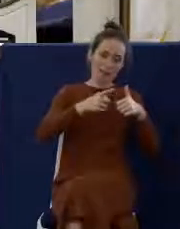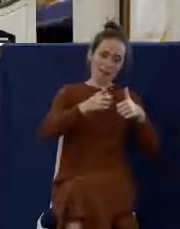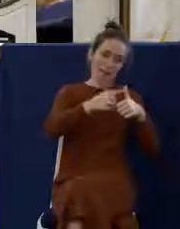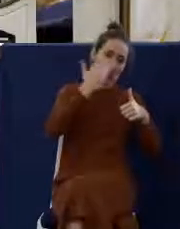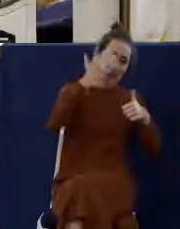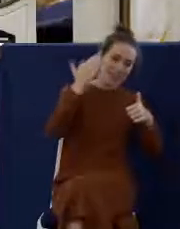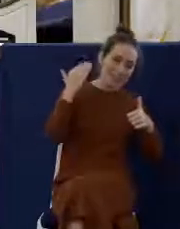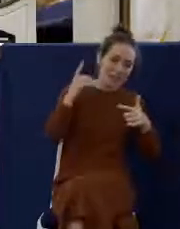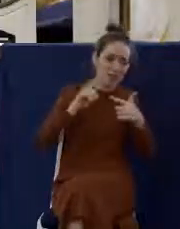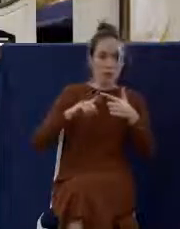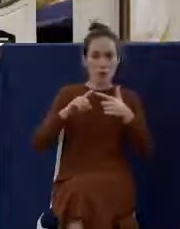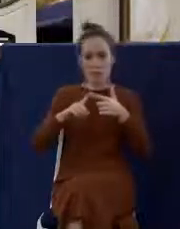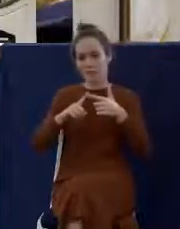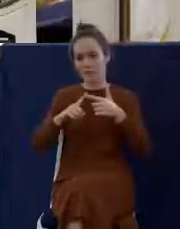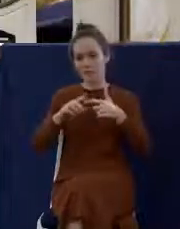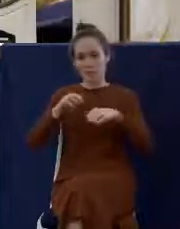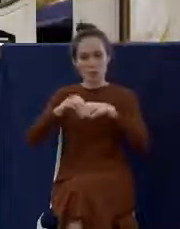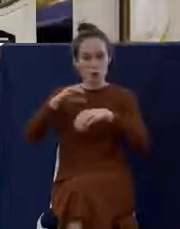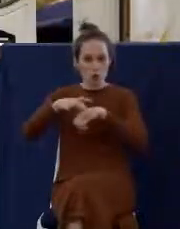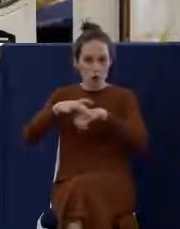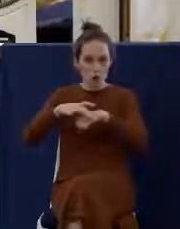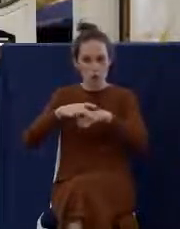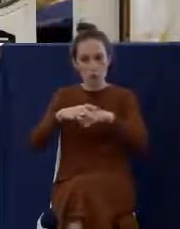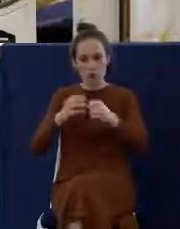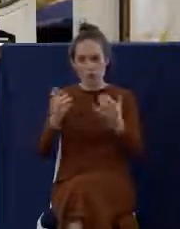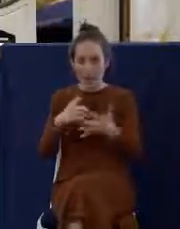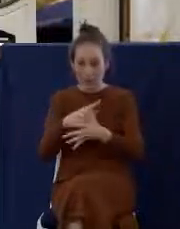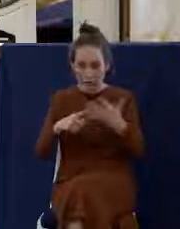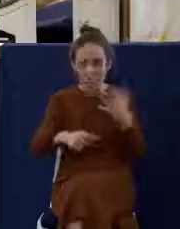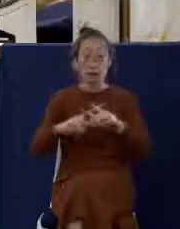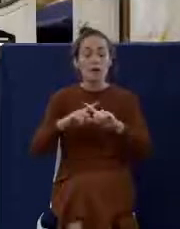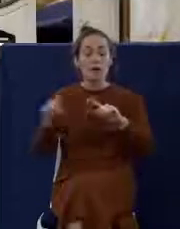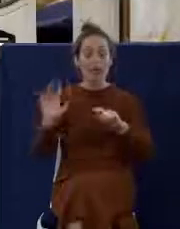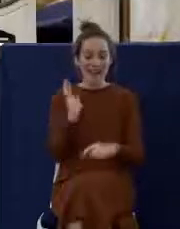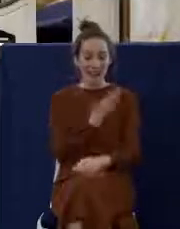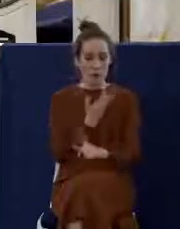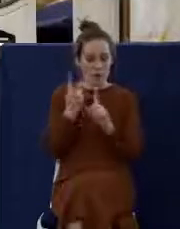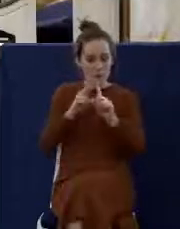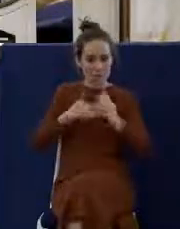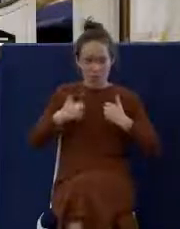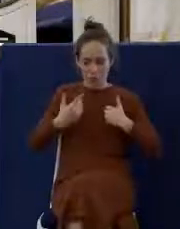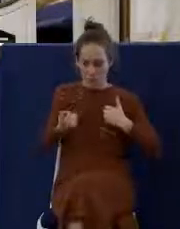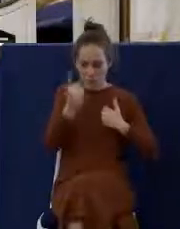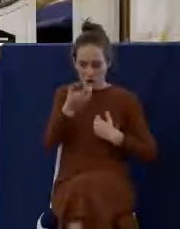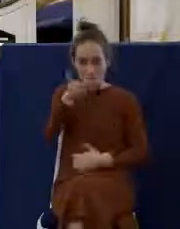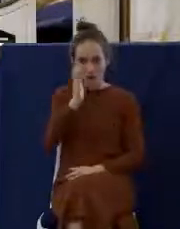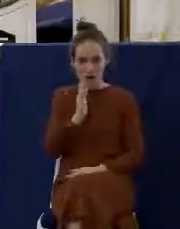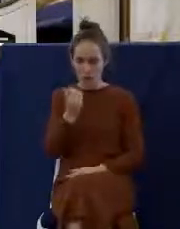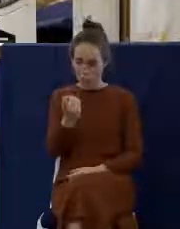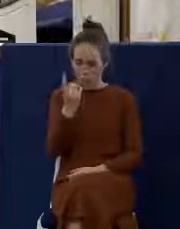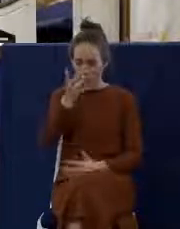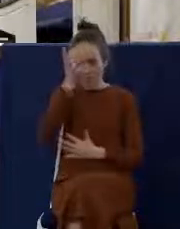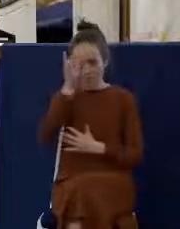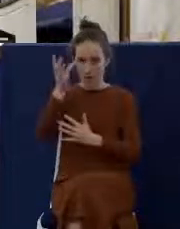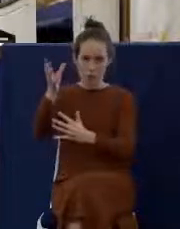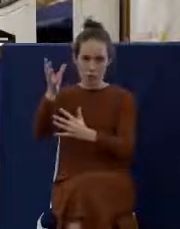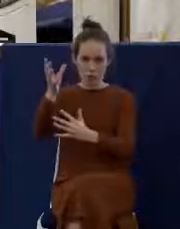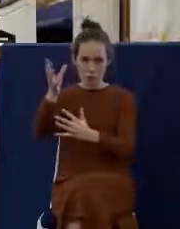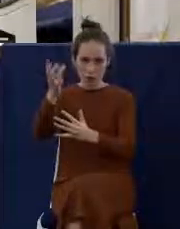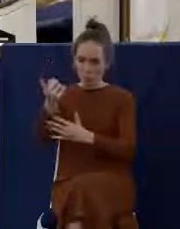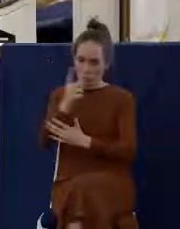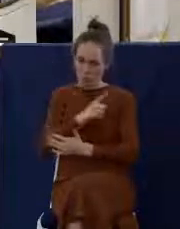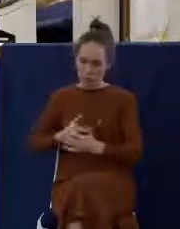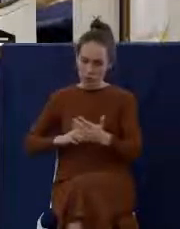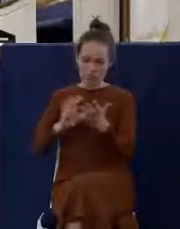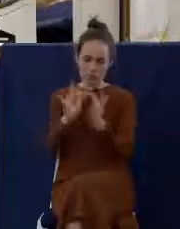be God's many and Lord's many. But to us, there's one God and Father of whom are all things, and we in him, and one Lord Jesus